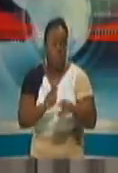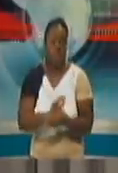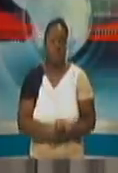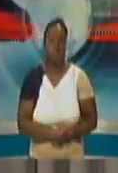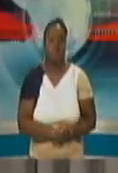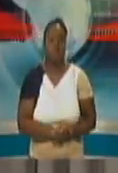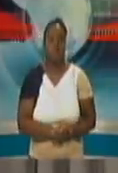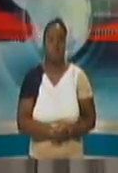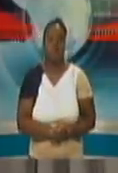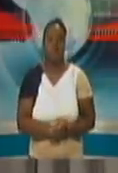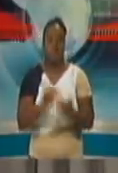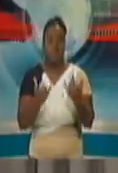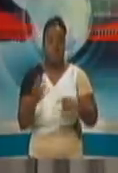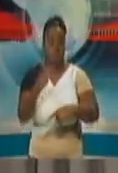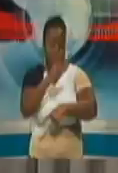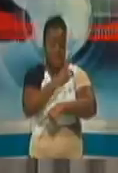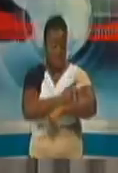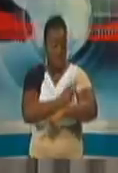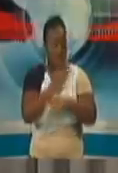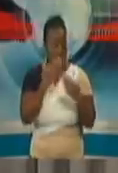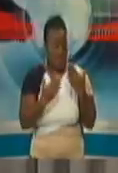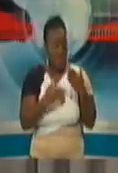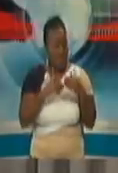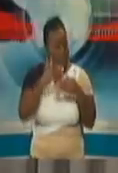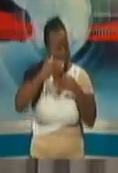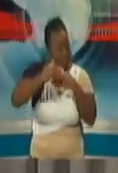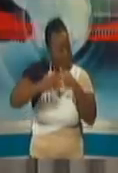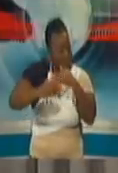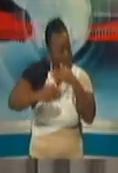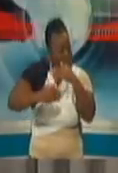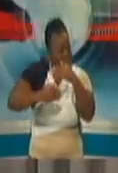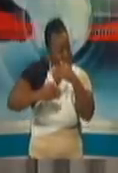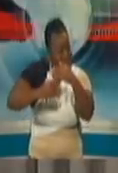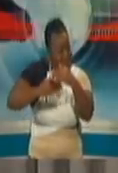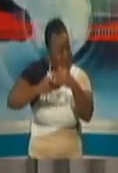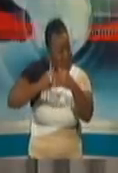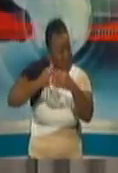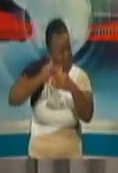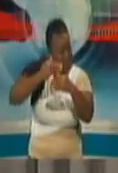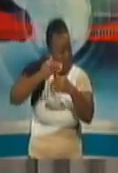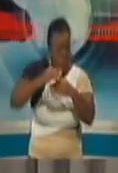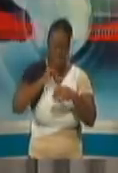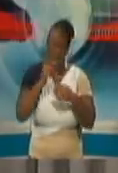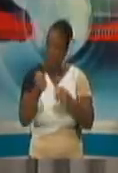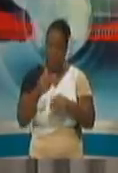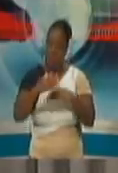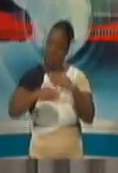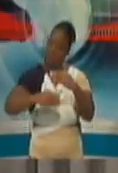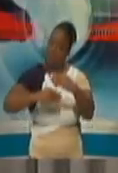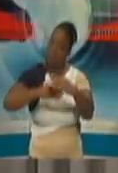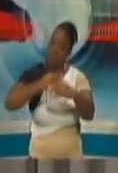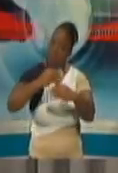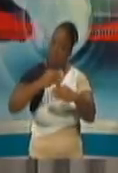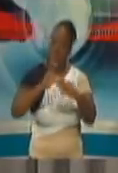I'm pleased to say that we have made some progress and the progress would have been in terms of developed TT which is the